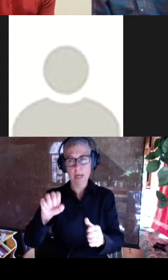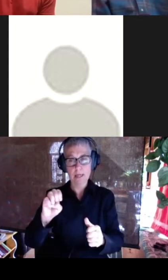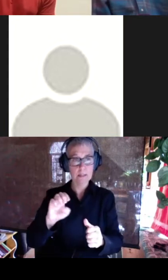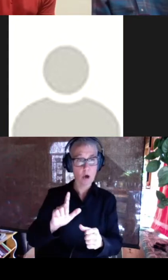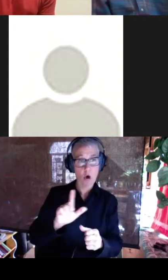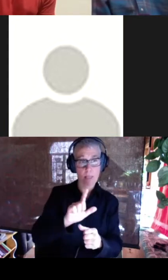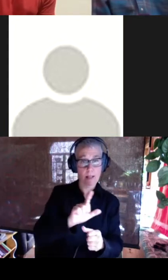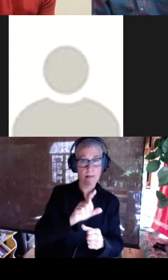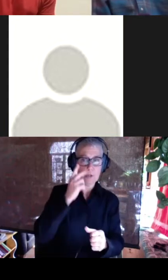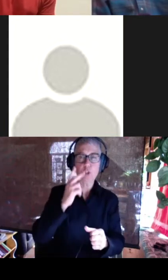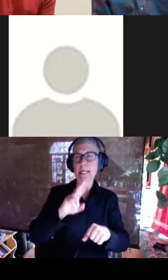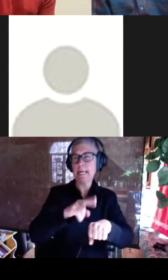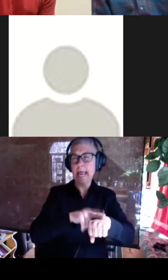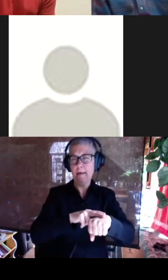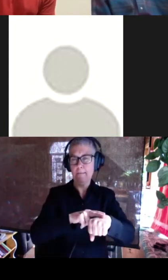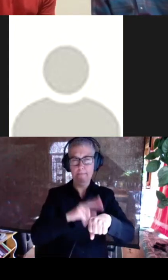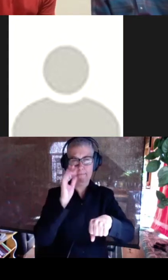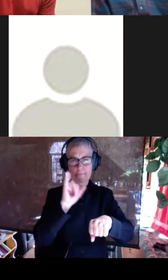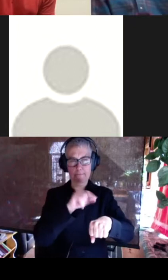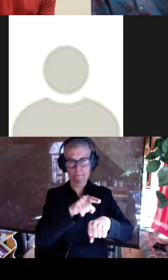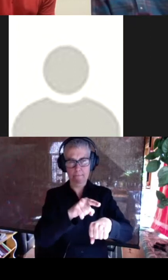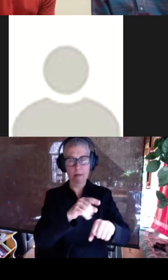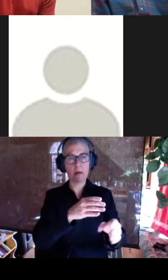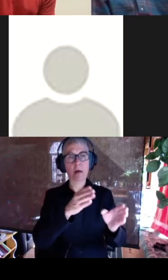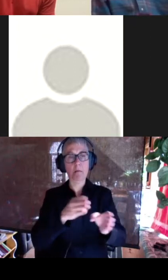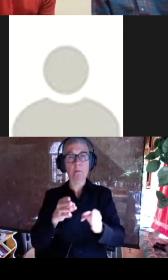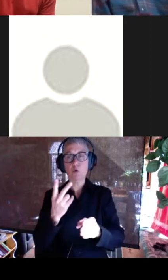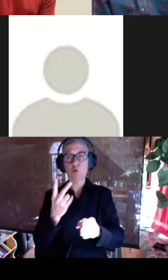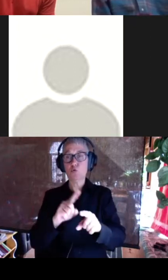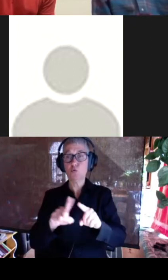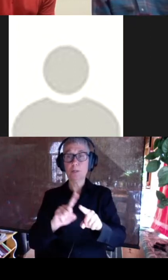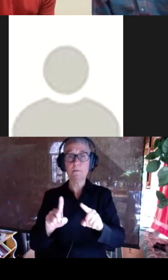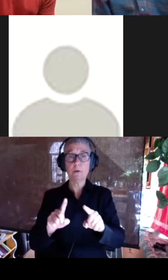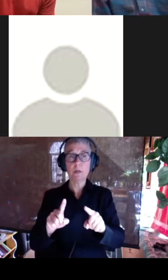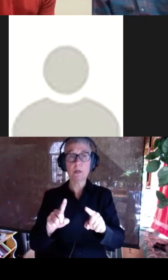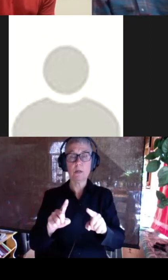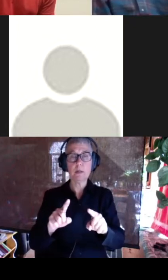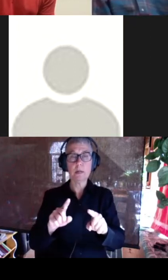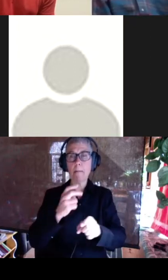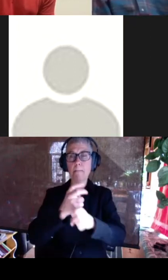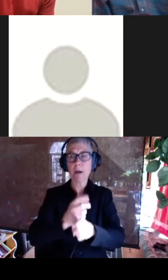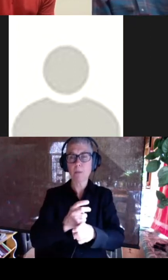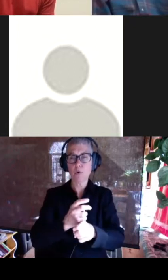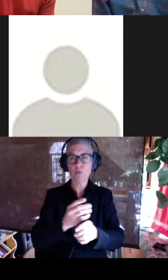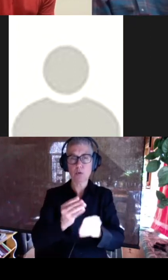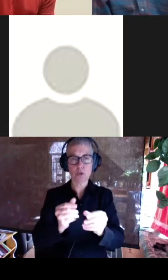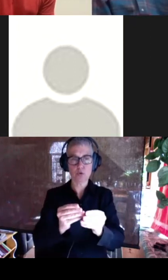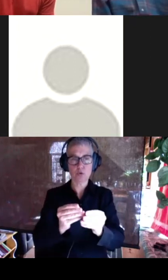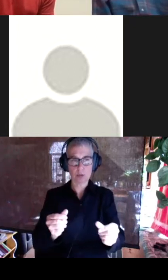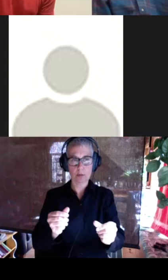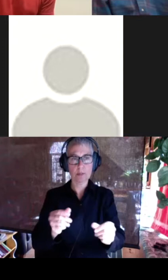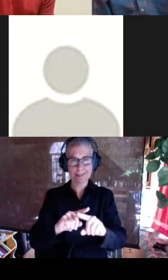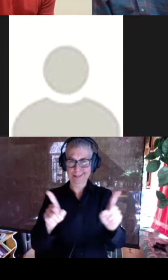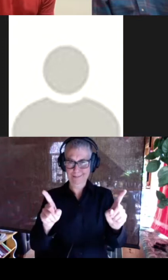enzyme of carbonic anhydrase. Here you see two different backbone solutions, and just noting how different they